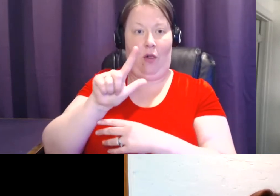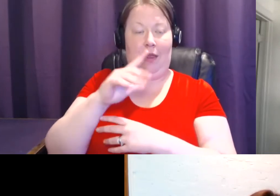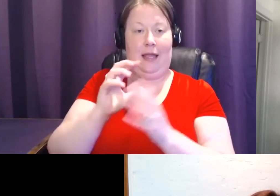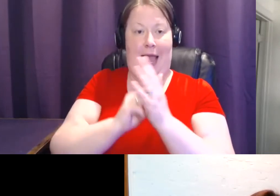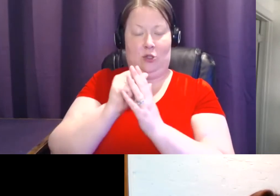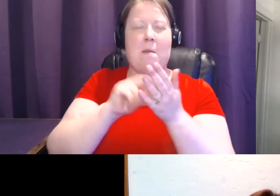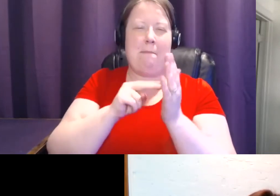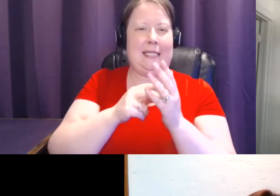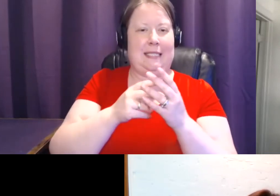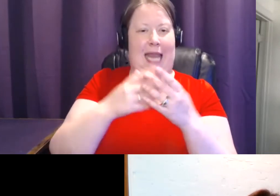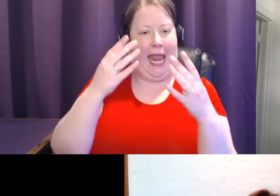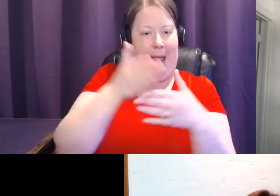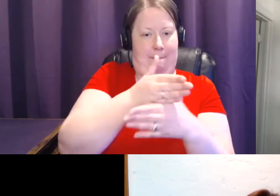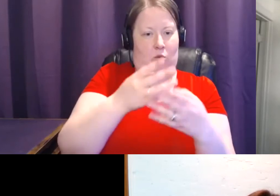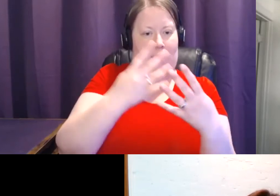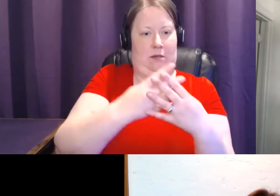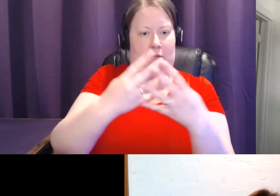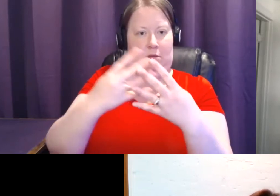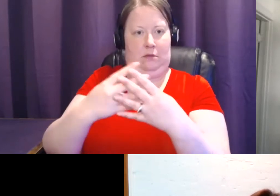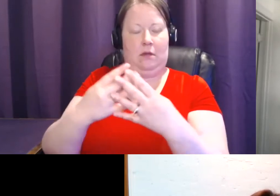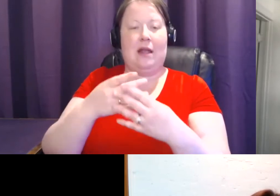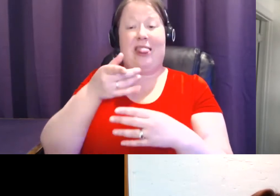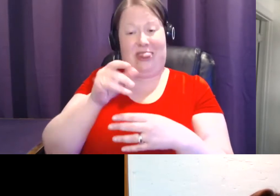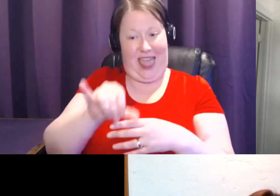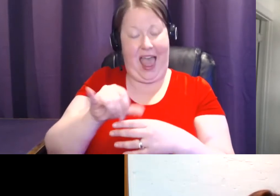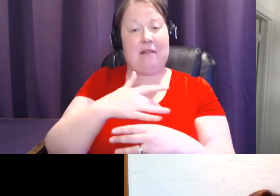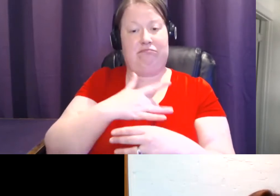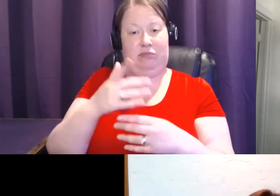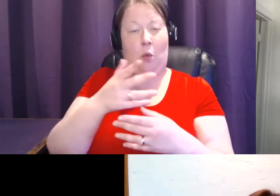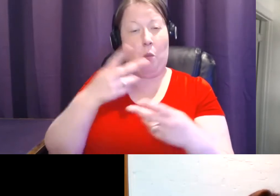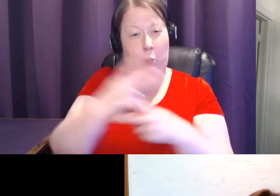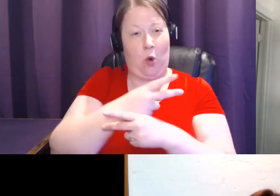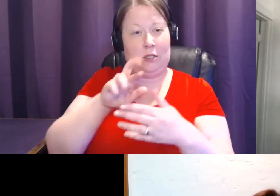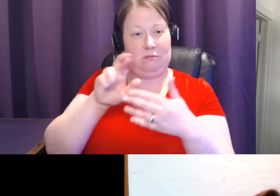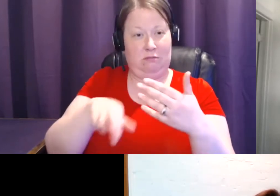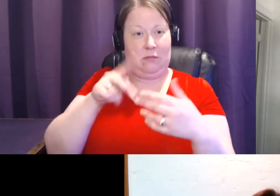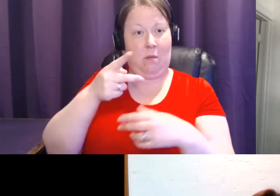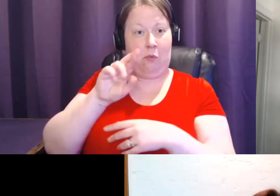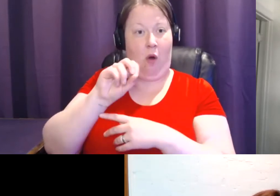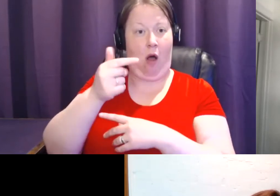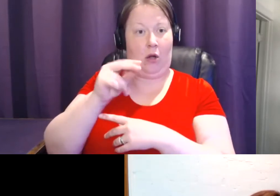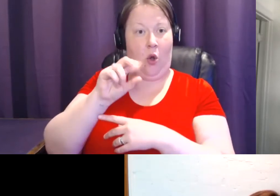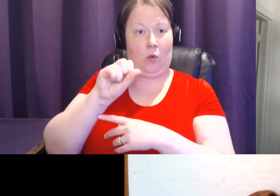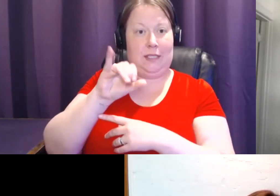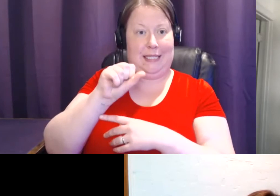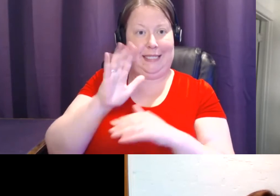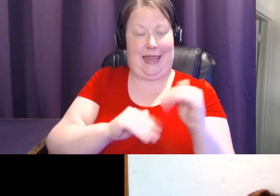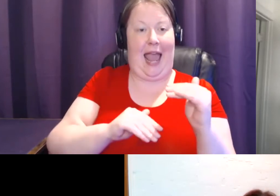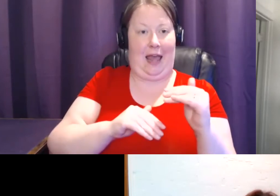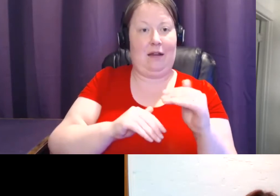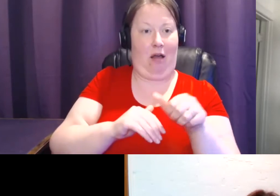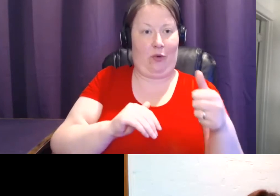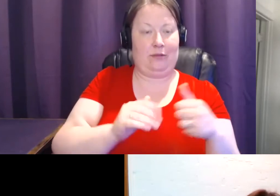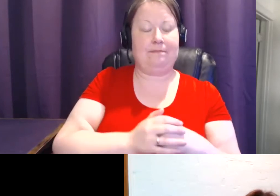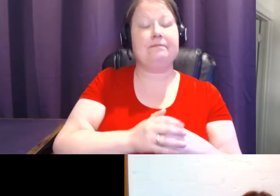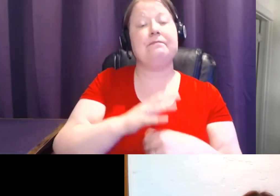which interval cancers have a worse outcome, worse prognosis and a higher death rate. So, where we go in the future, if we